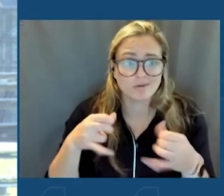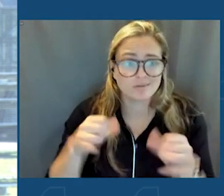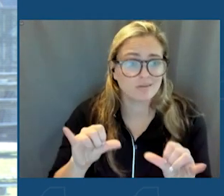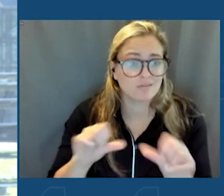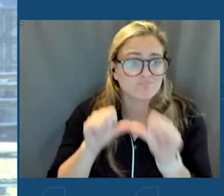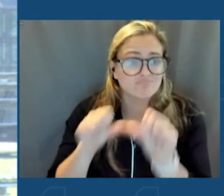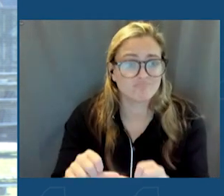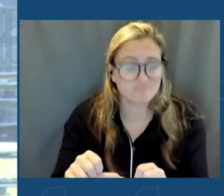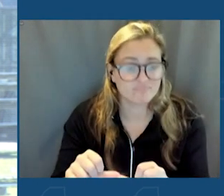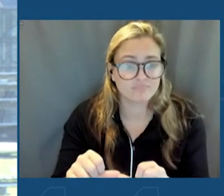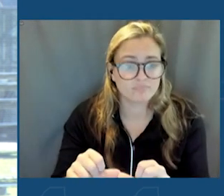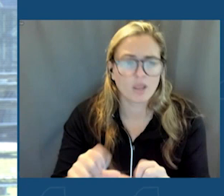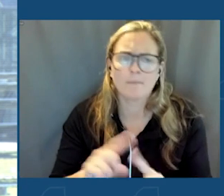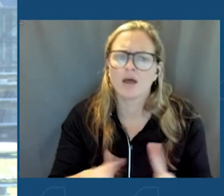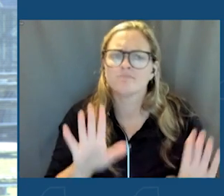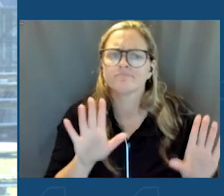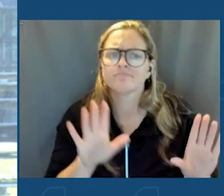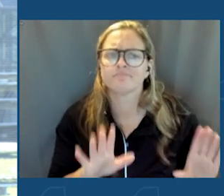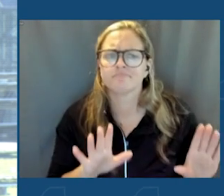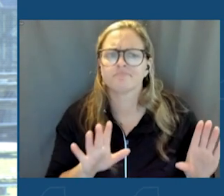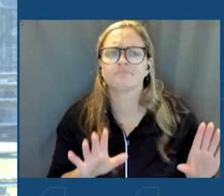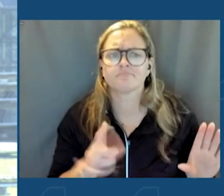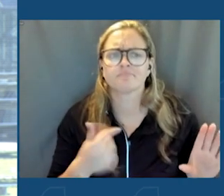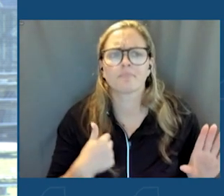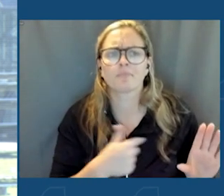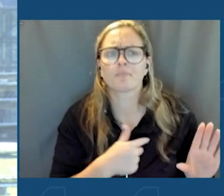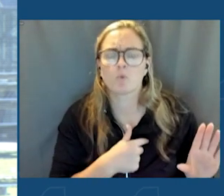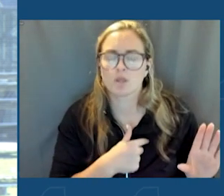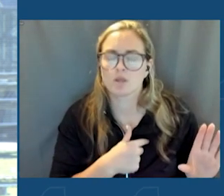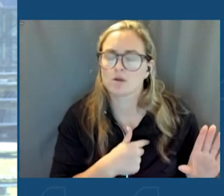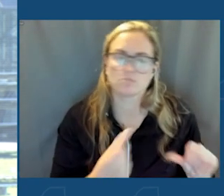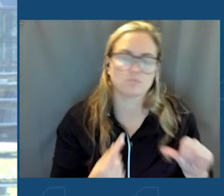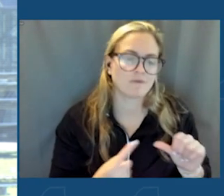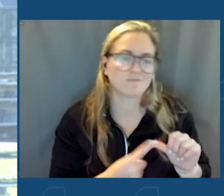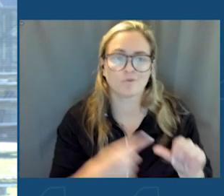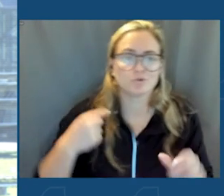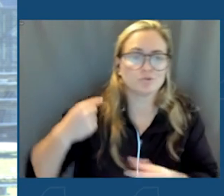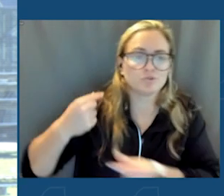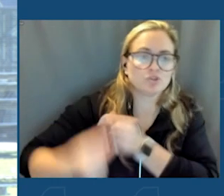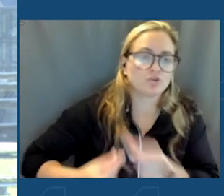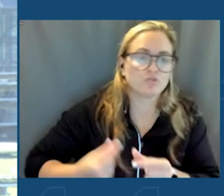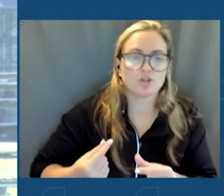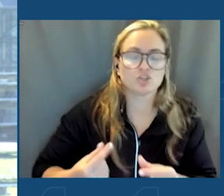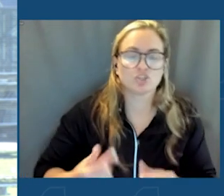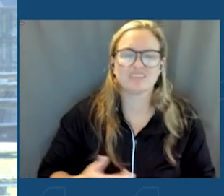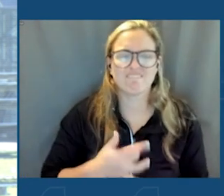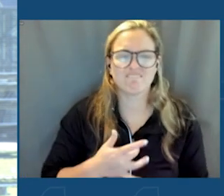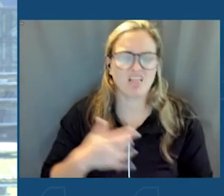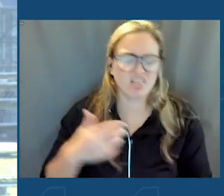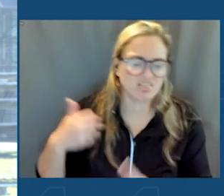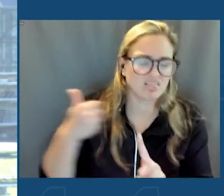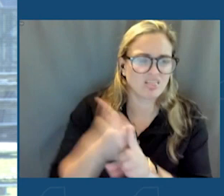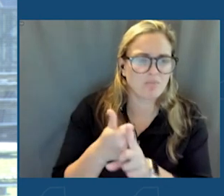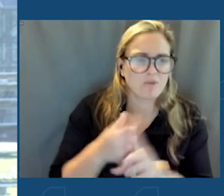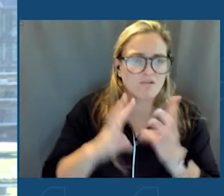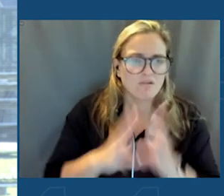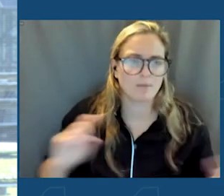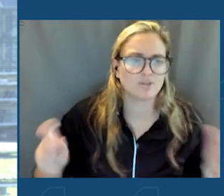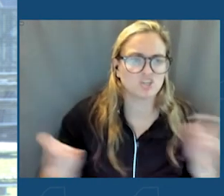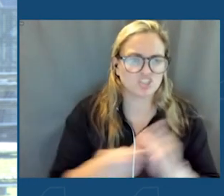But I would say this. We are truly the first generation that has felt the impact of climate change,